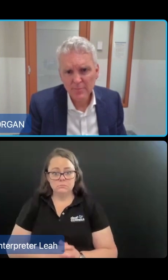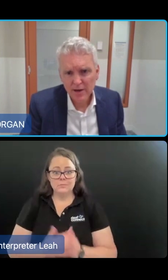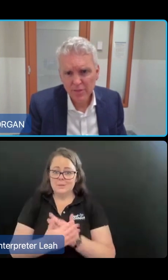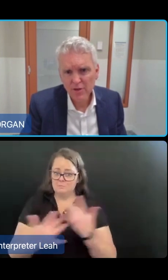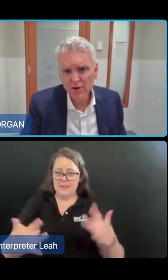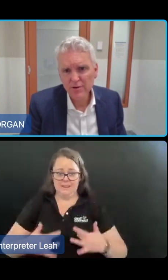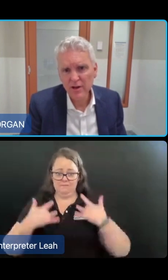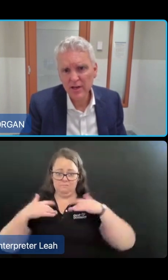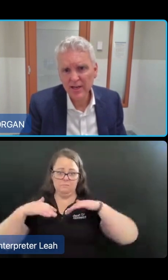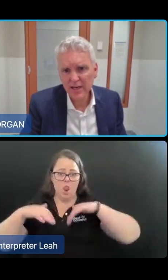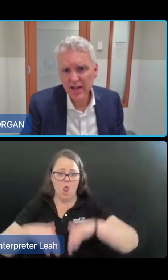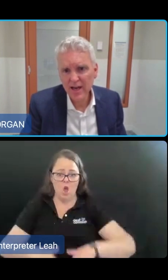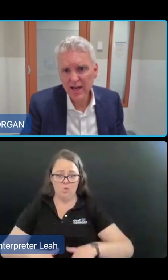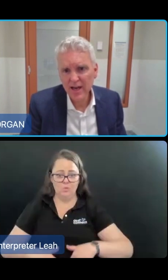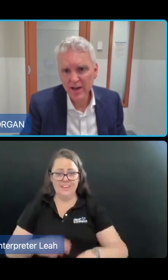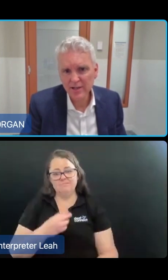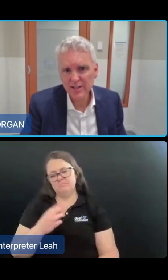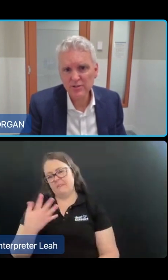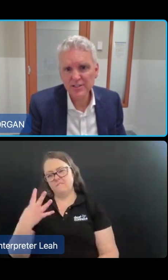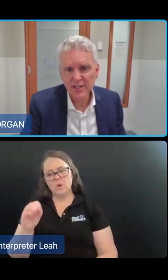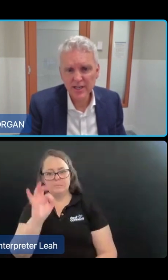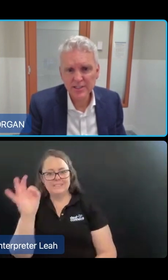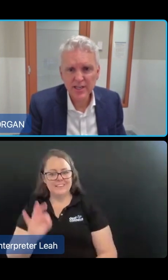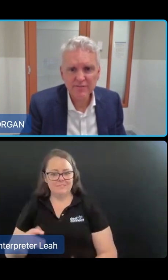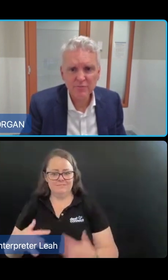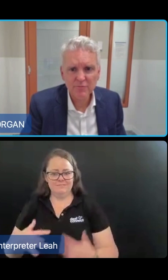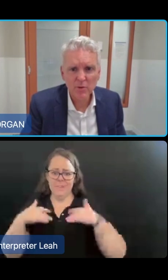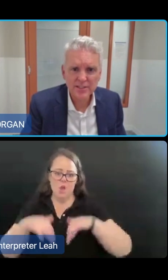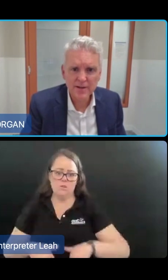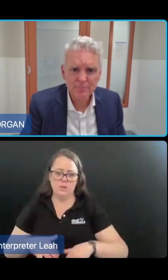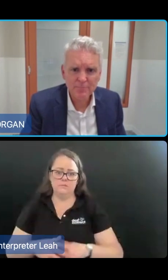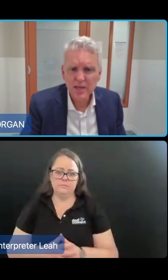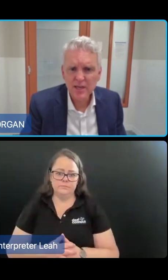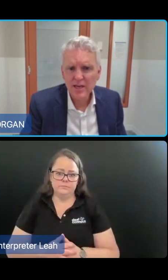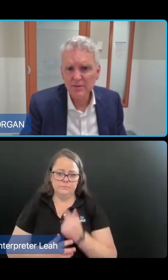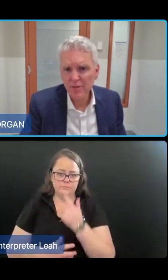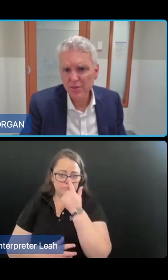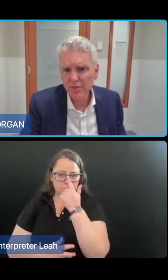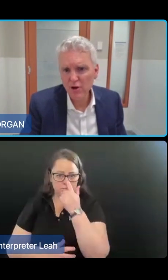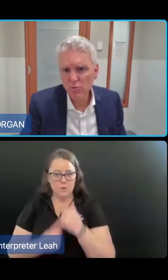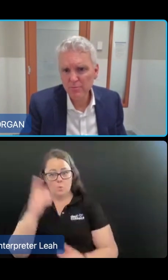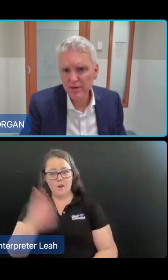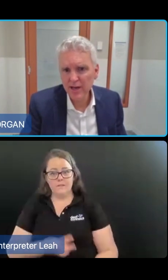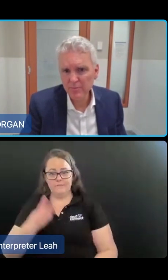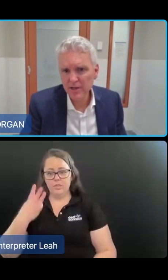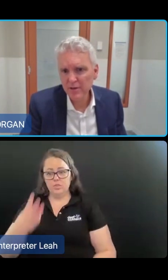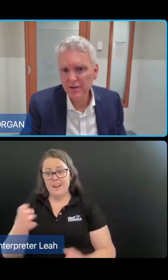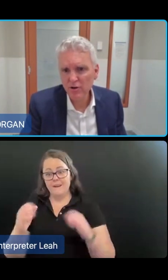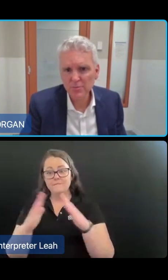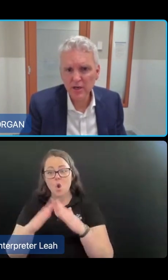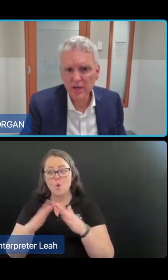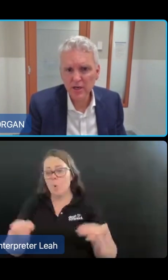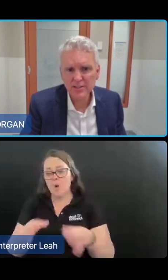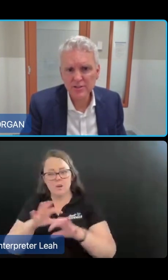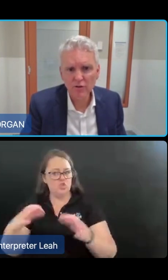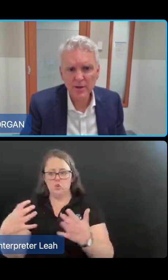About a third had a garden or house that was considered unsafe by the assessor. And about a third had been admitted